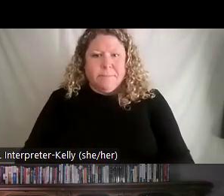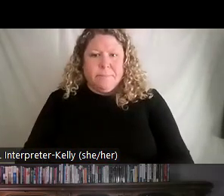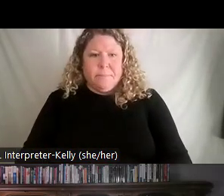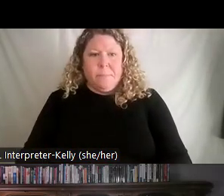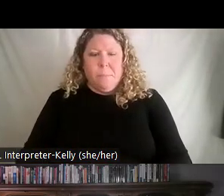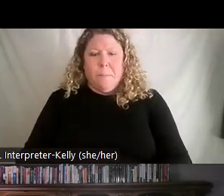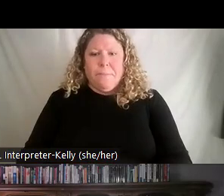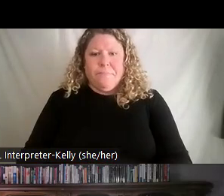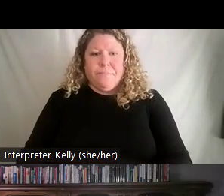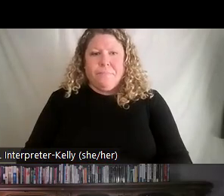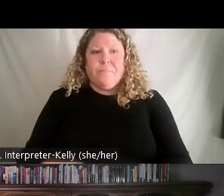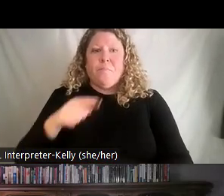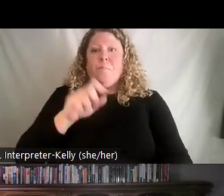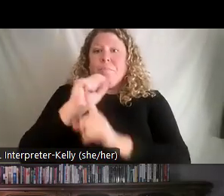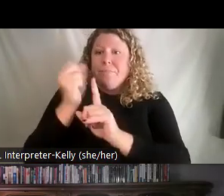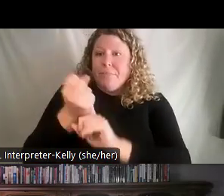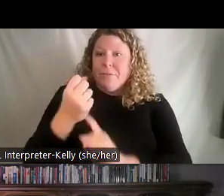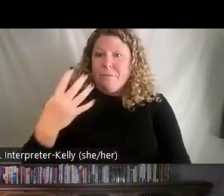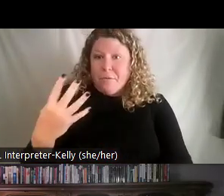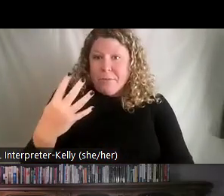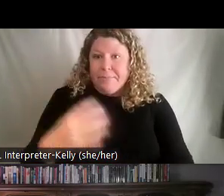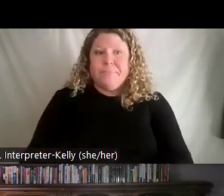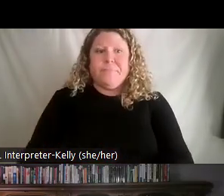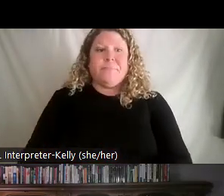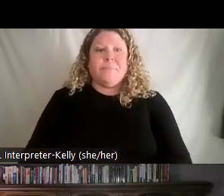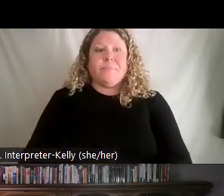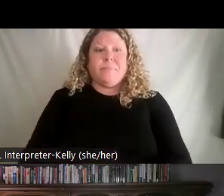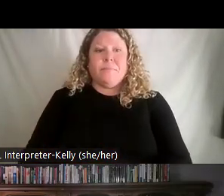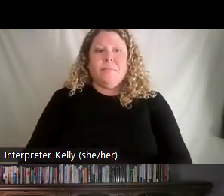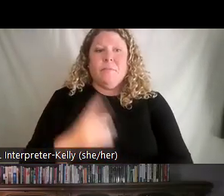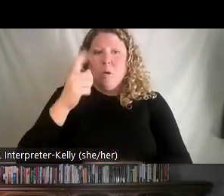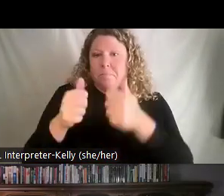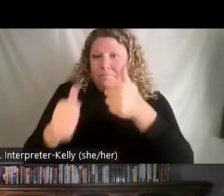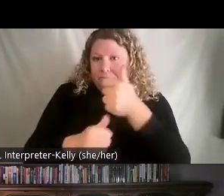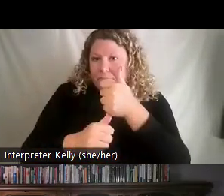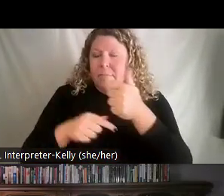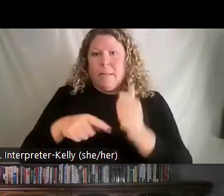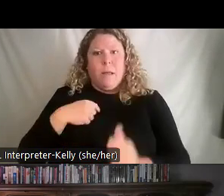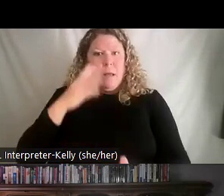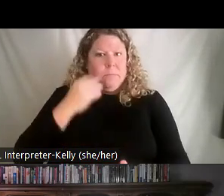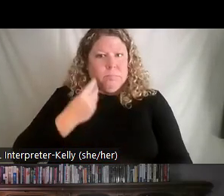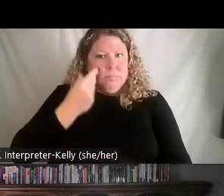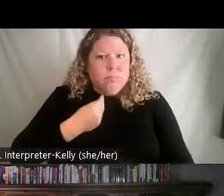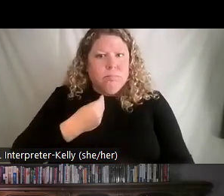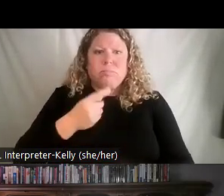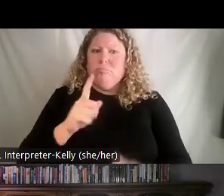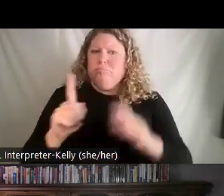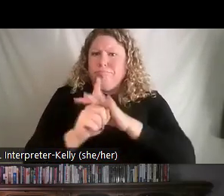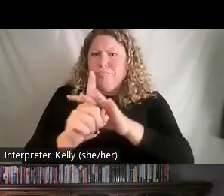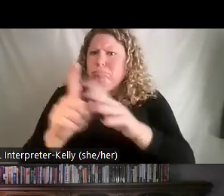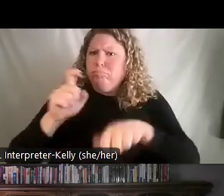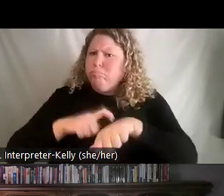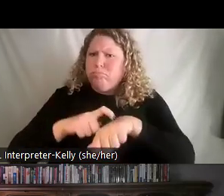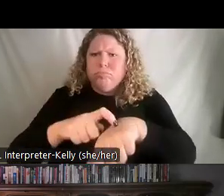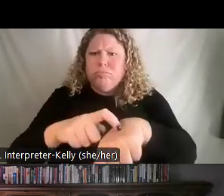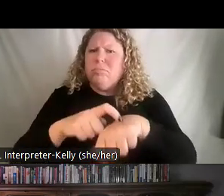And finally, situation four. One of your direct reports has a lot of experience. They consistently show up on time and